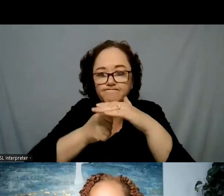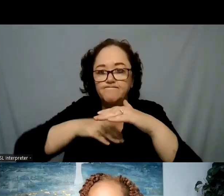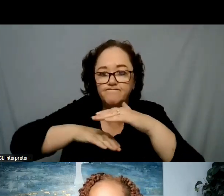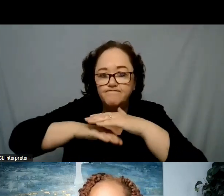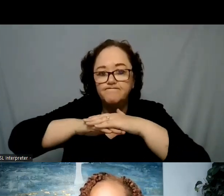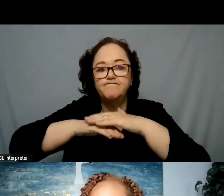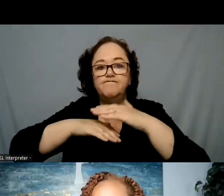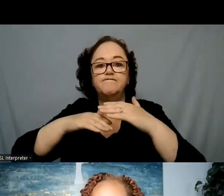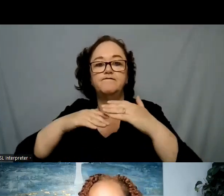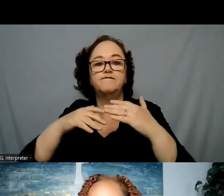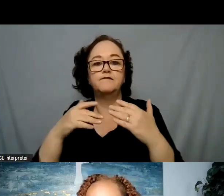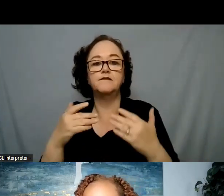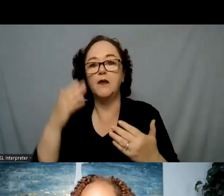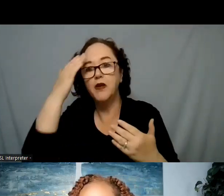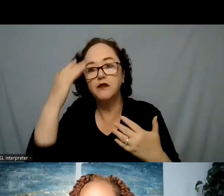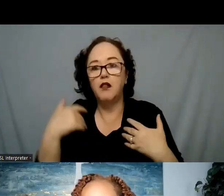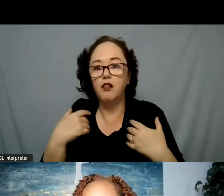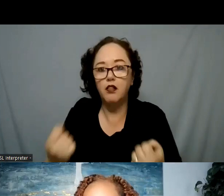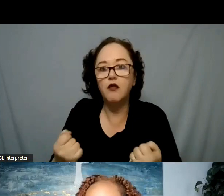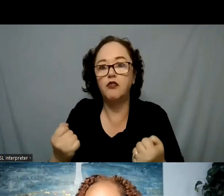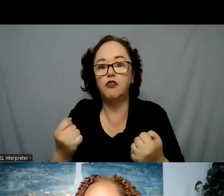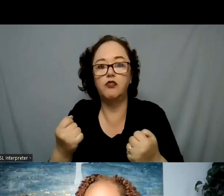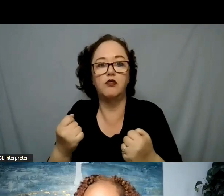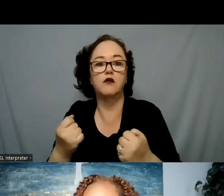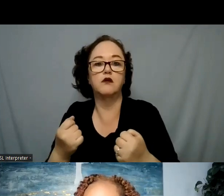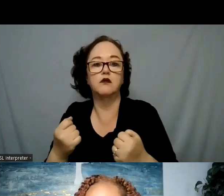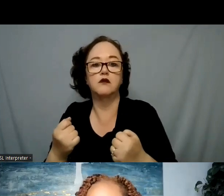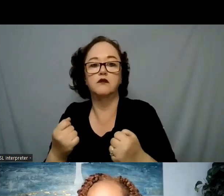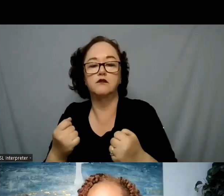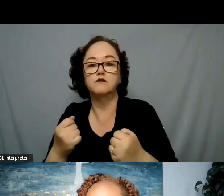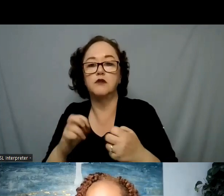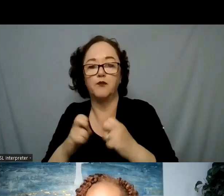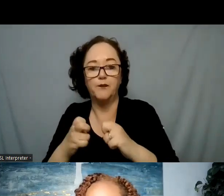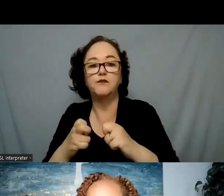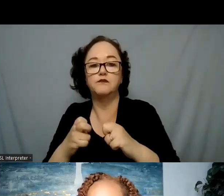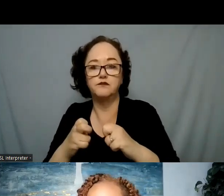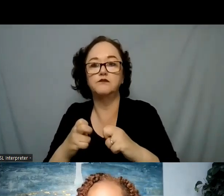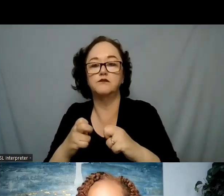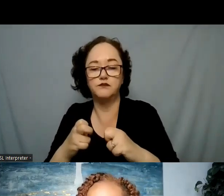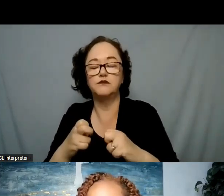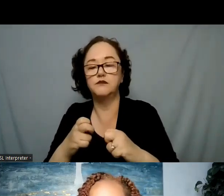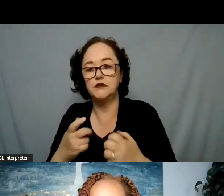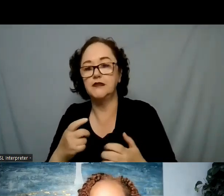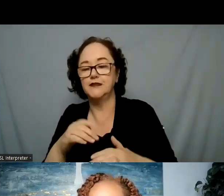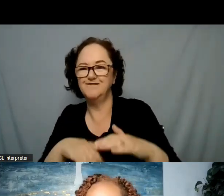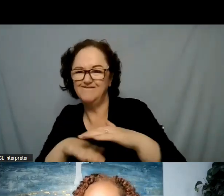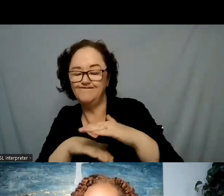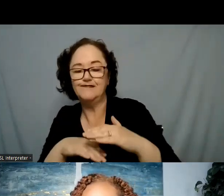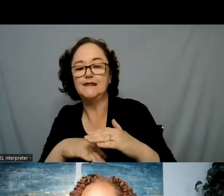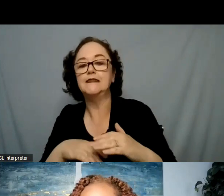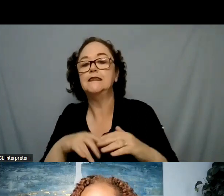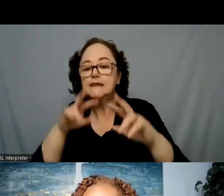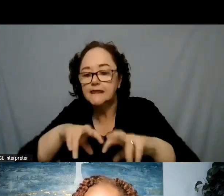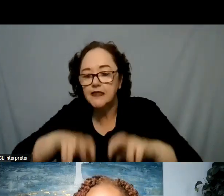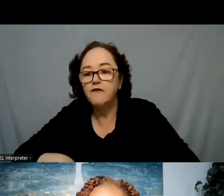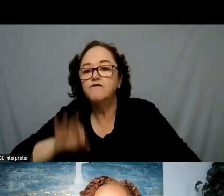for a long period of time and now we need to find ways to get this team some additional skills and some additional